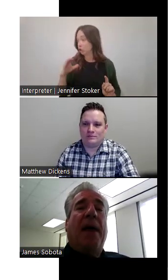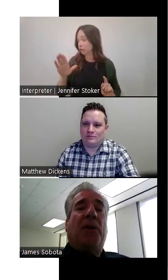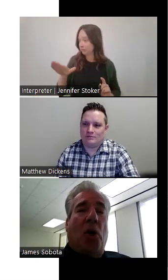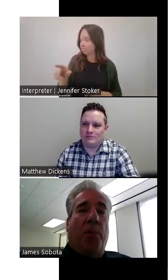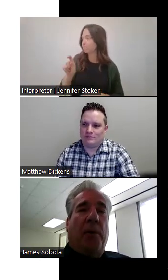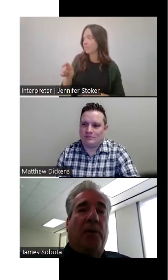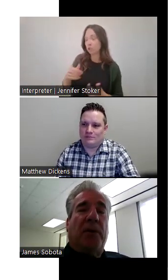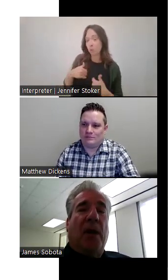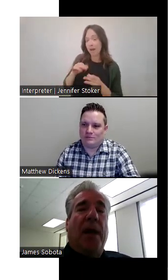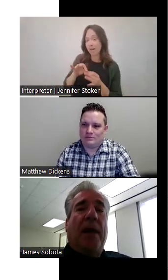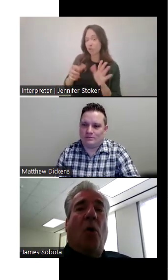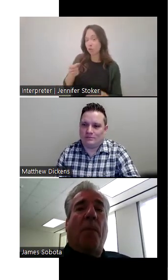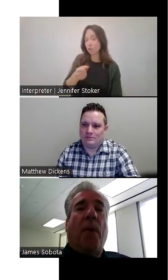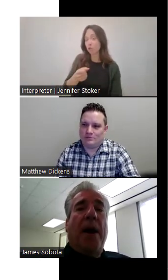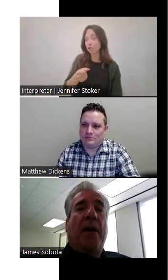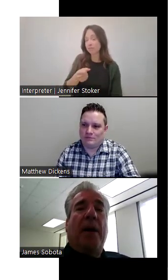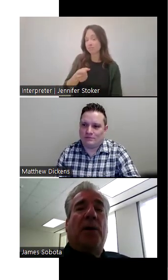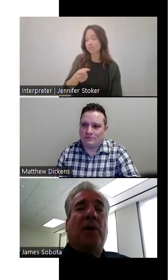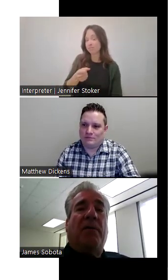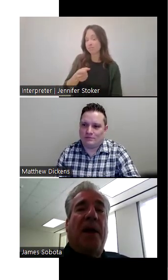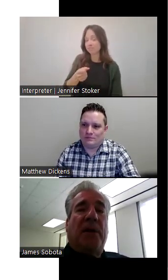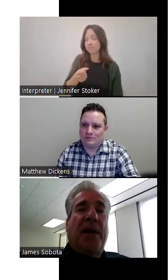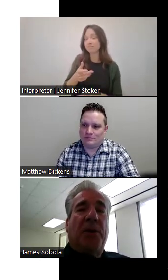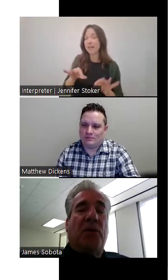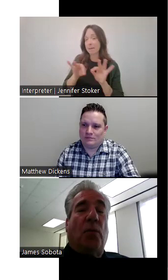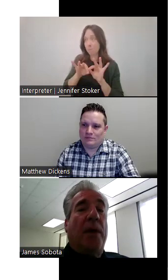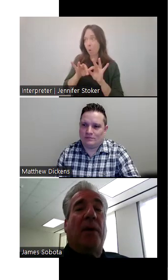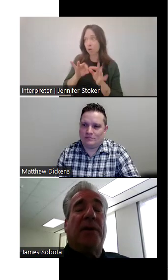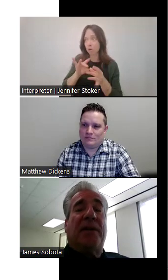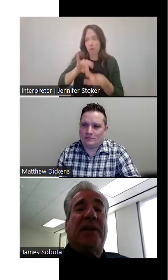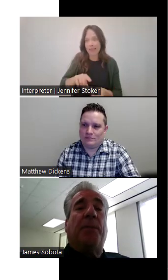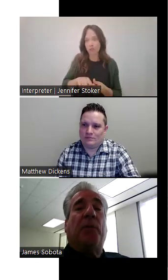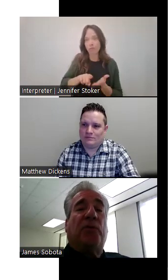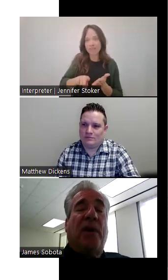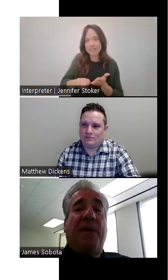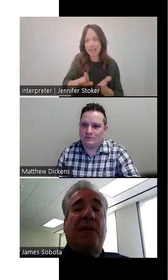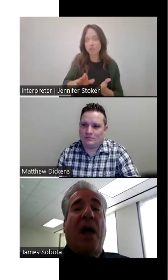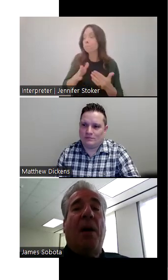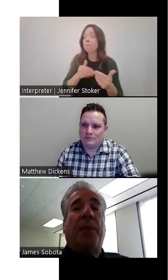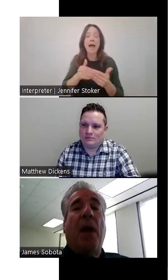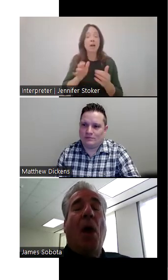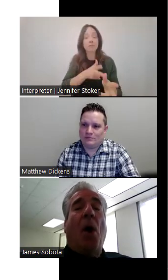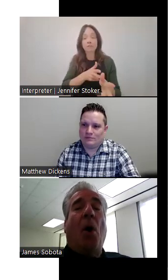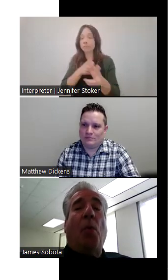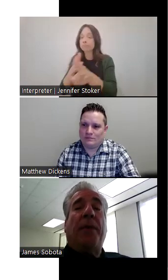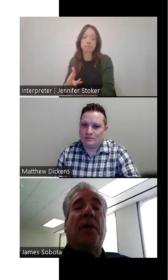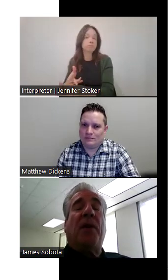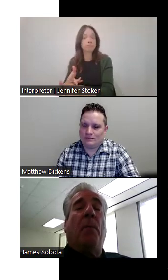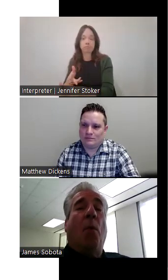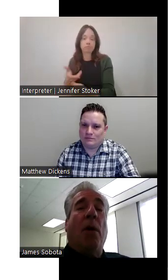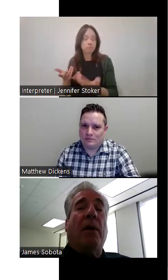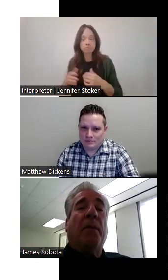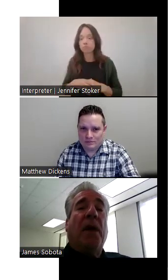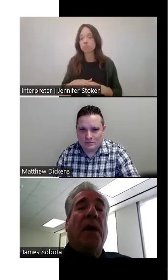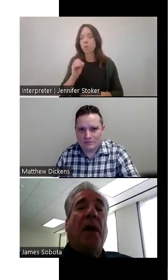interpreters incorporated into the investigations, whether it's a simple traffic stop or whether